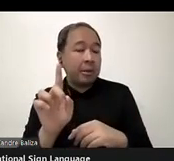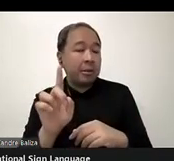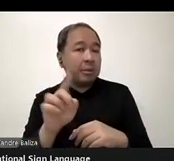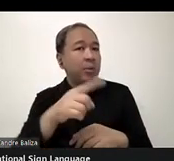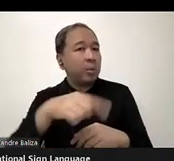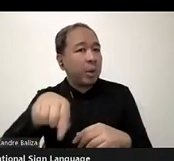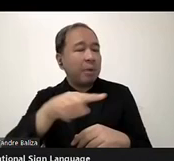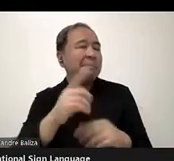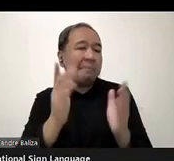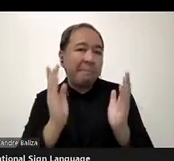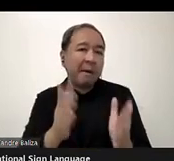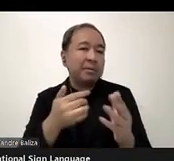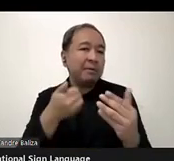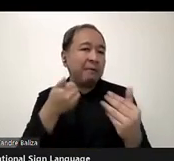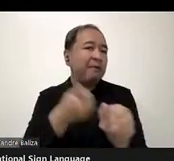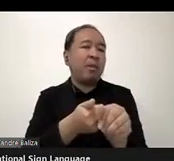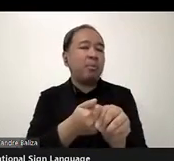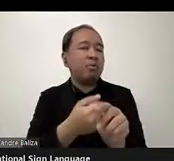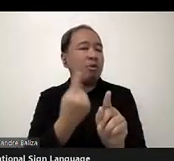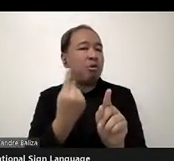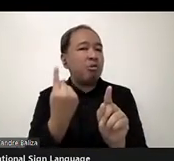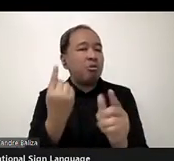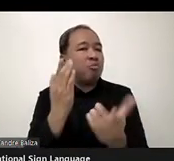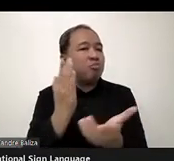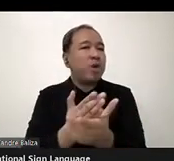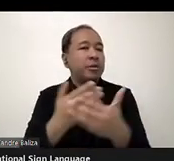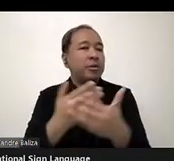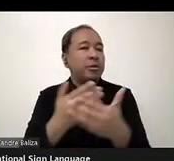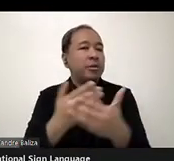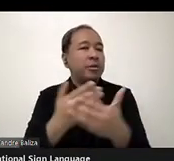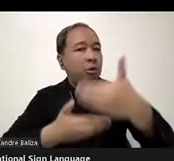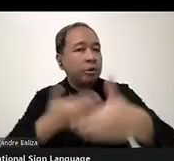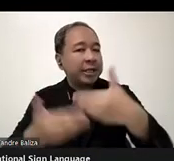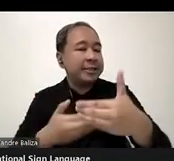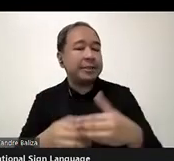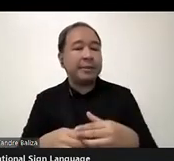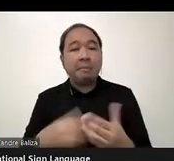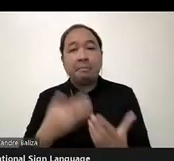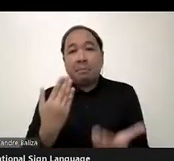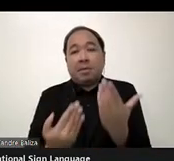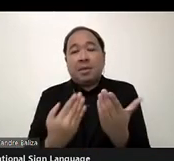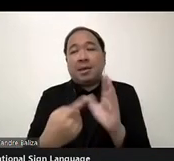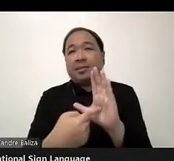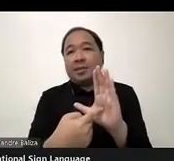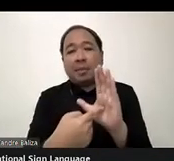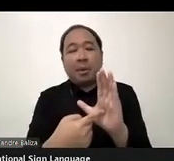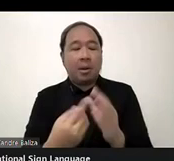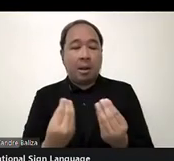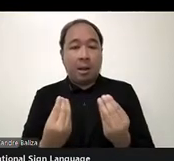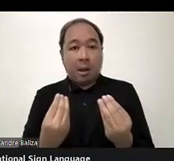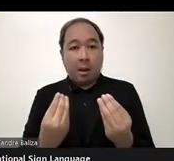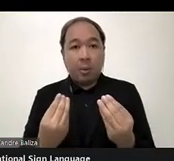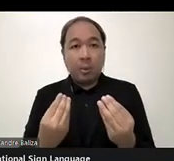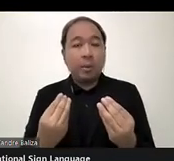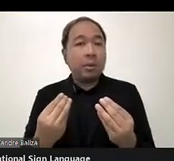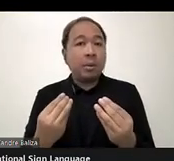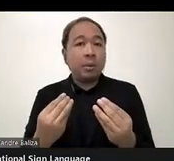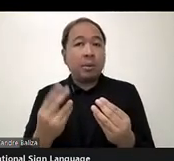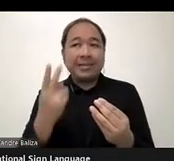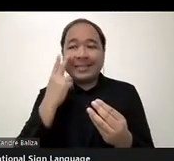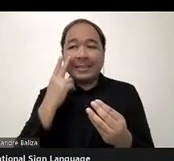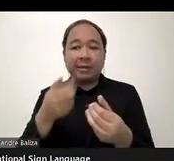One of those things could be following on the steps of